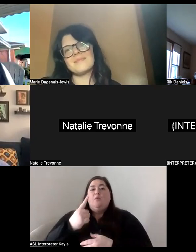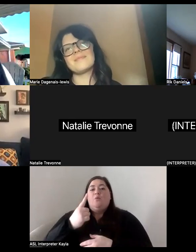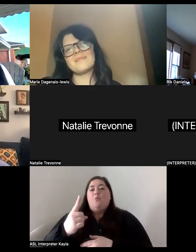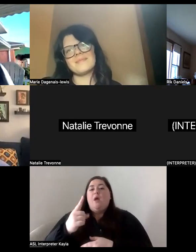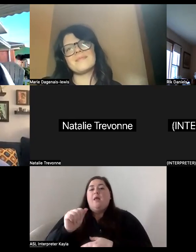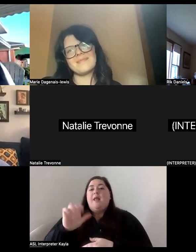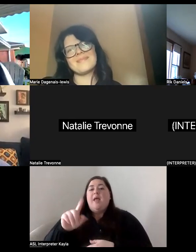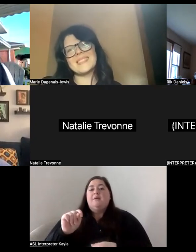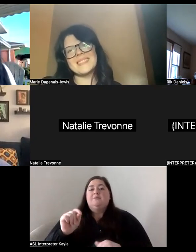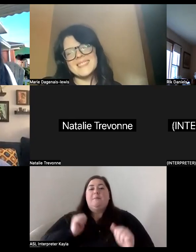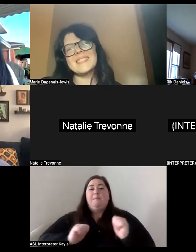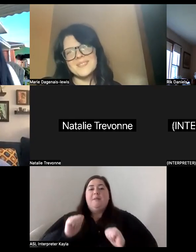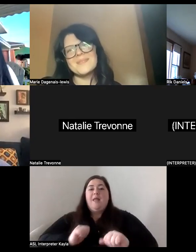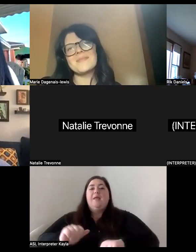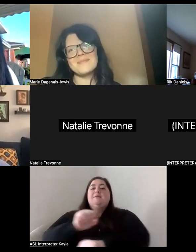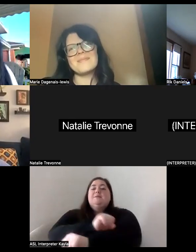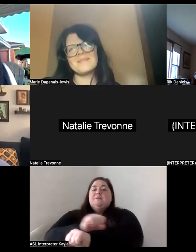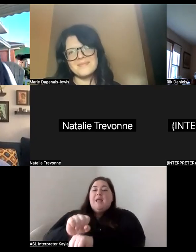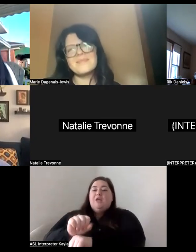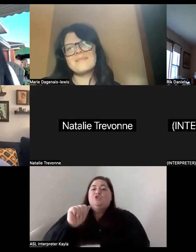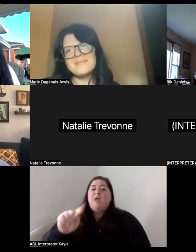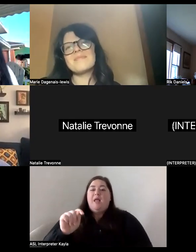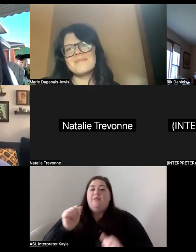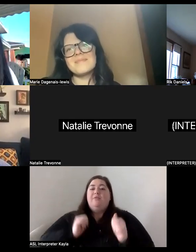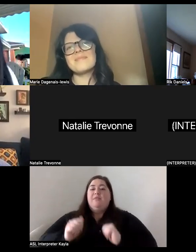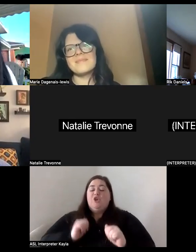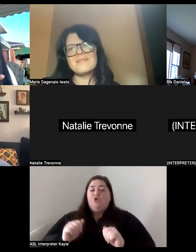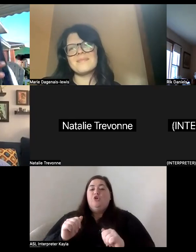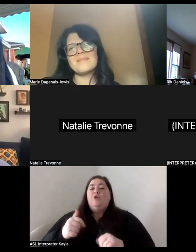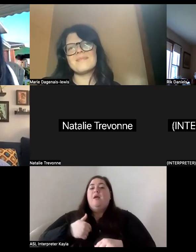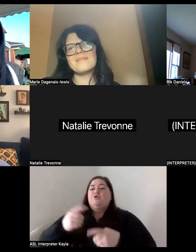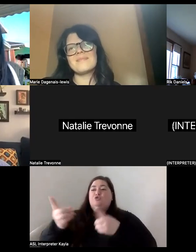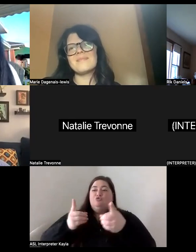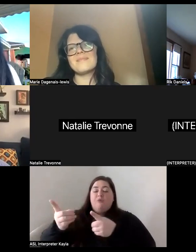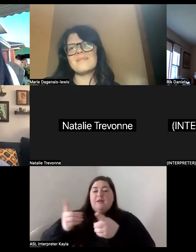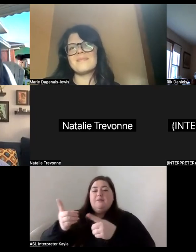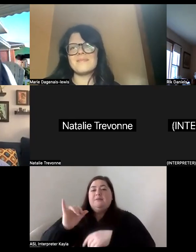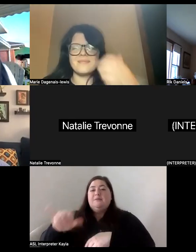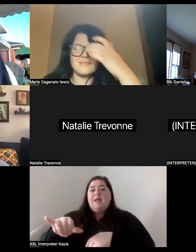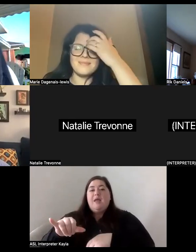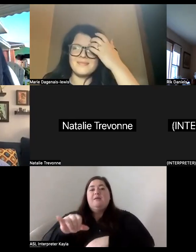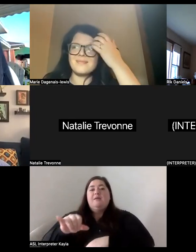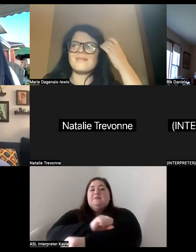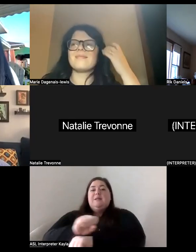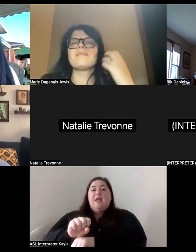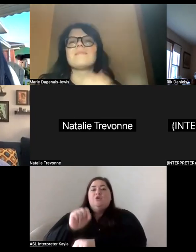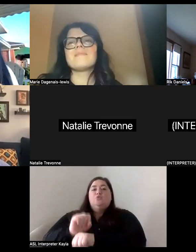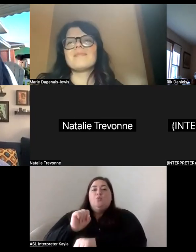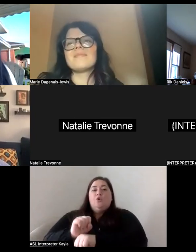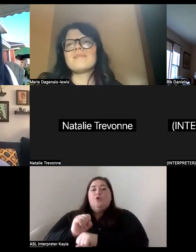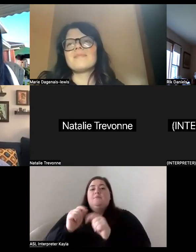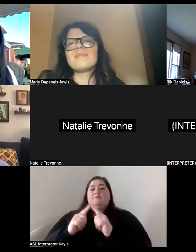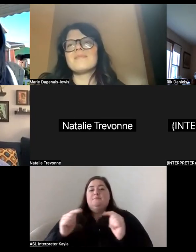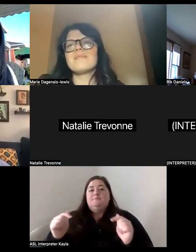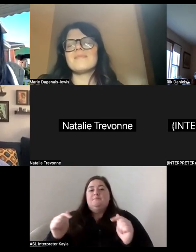to be staged at the theater. So I directed and I did stage work and things like that.